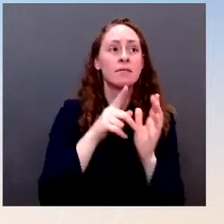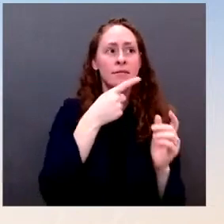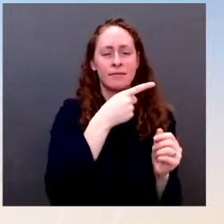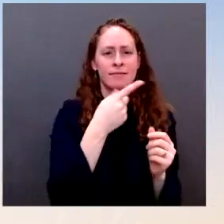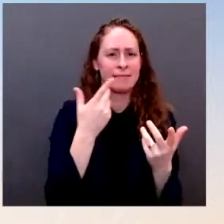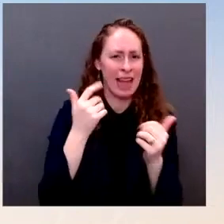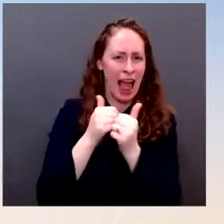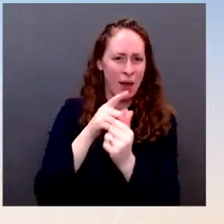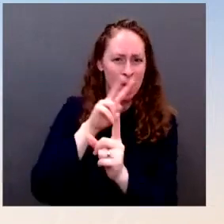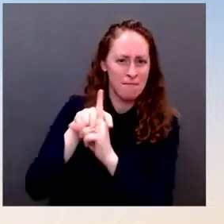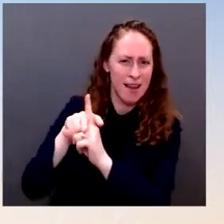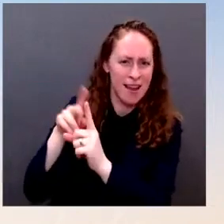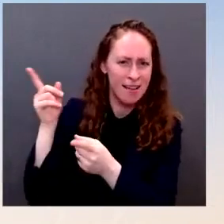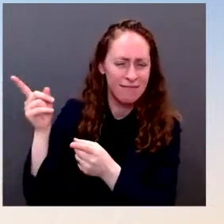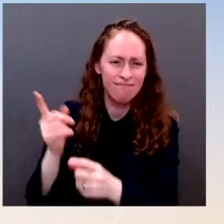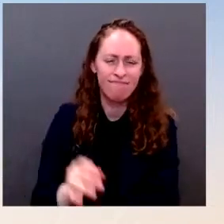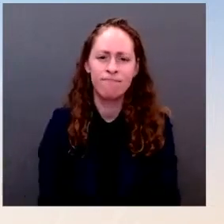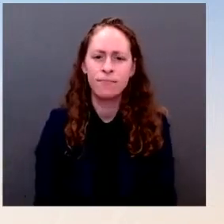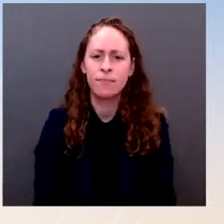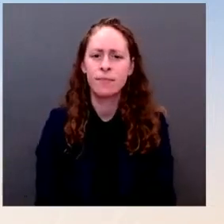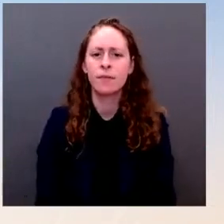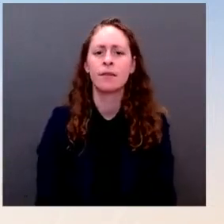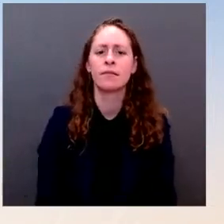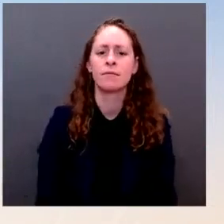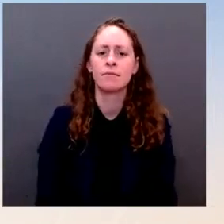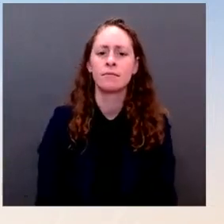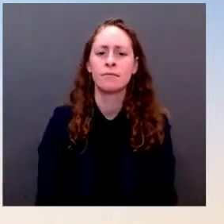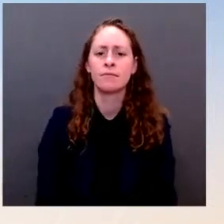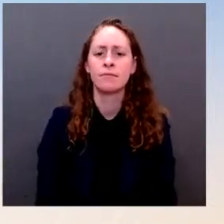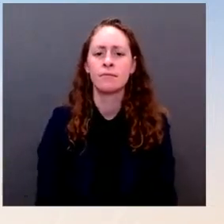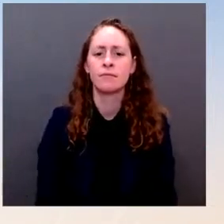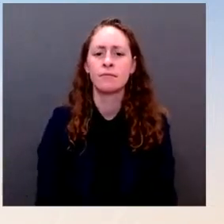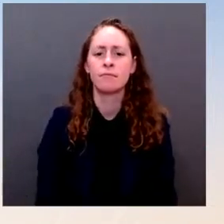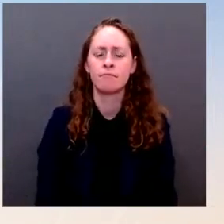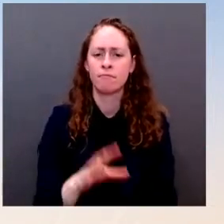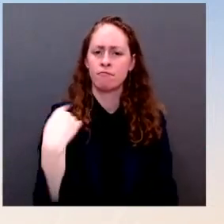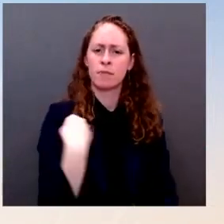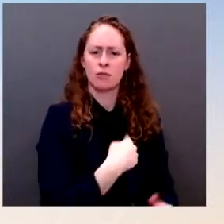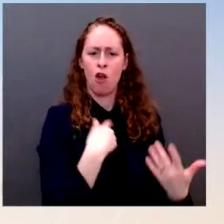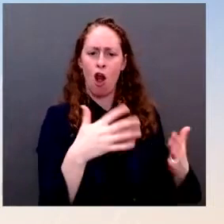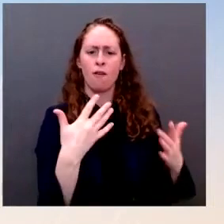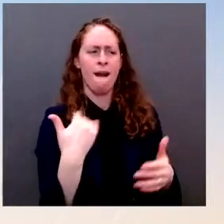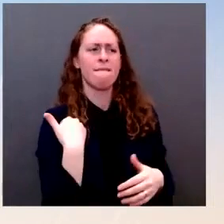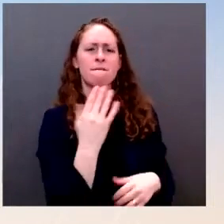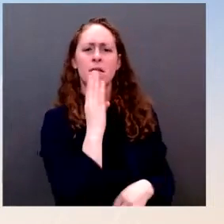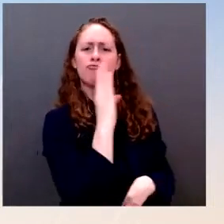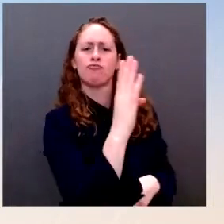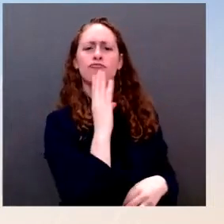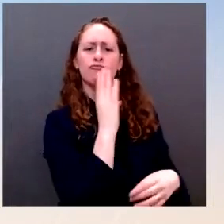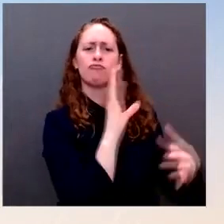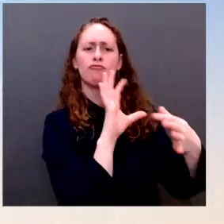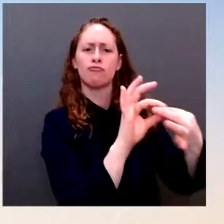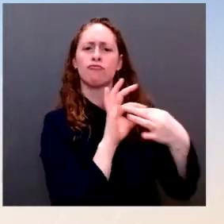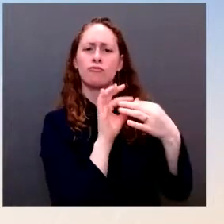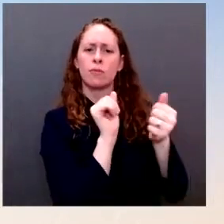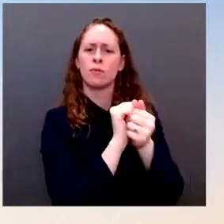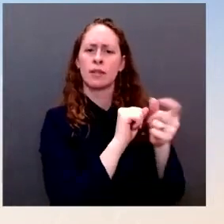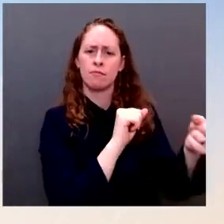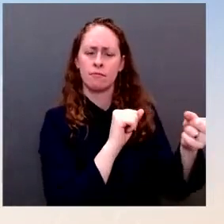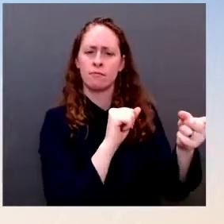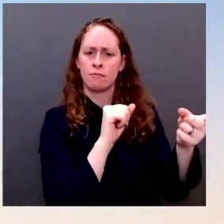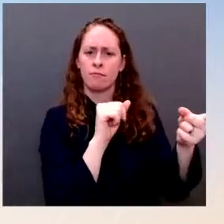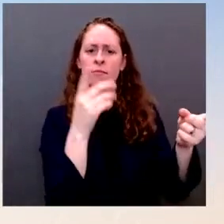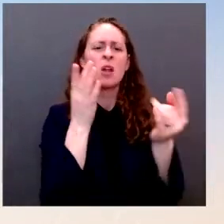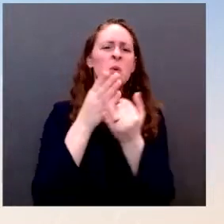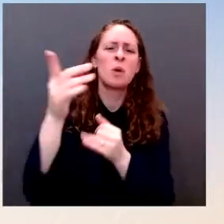China's Foreign Minister Wang and underscored, just recently, last week, and underscored the global security and economic risks posed by further Russian